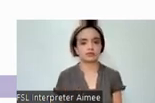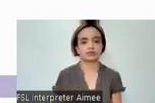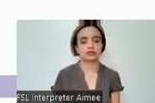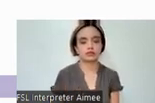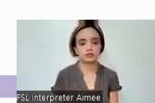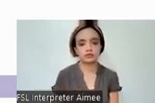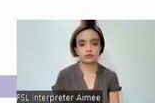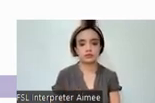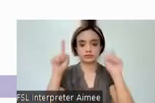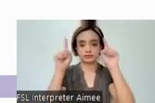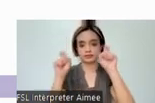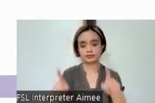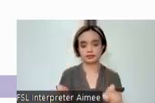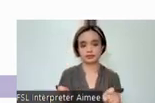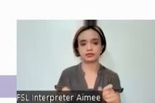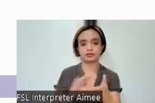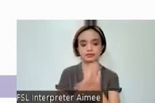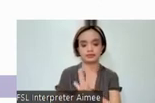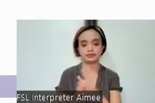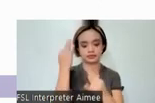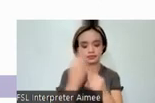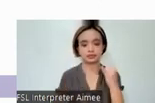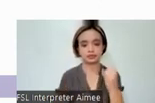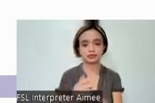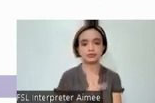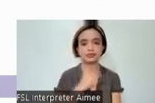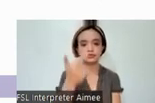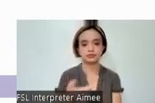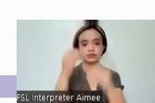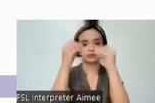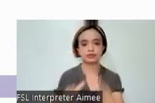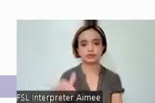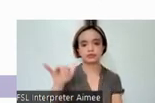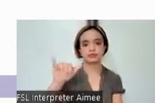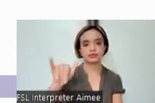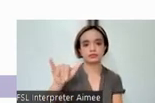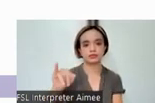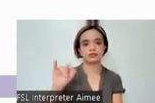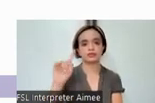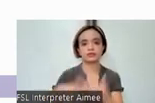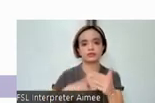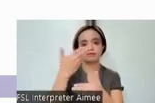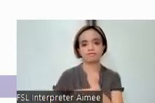tests have been analyzed and finalized, I turn you over again to Teacher Yei for our next steps.